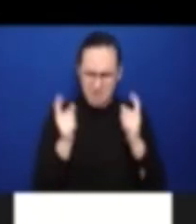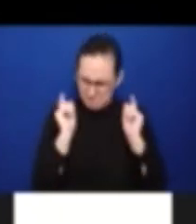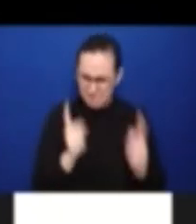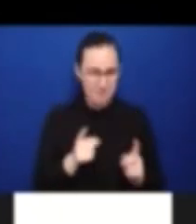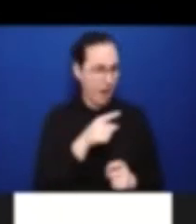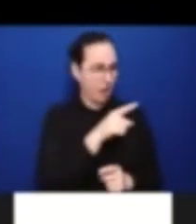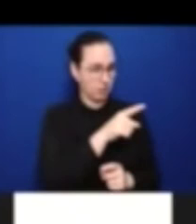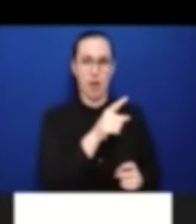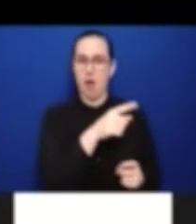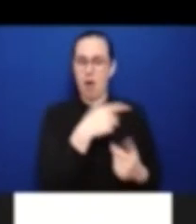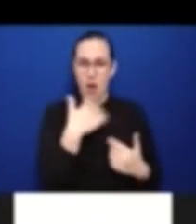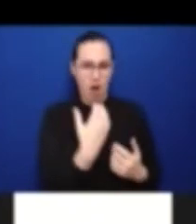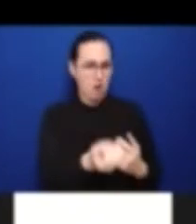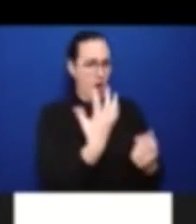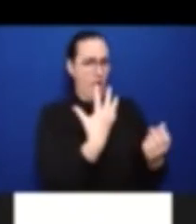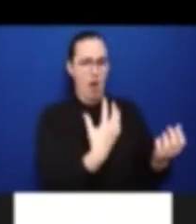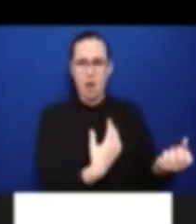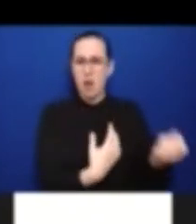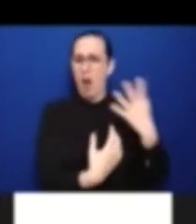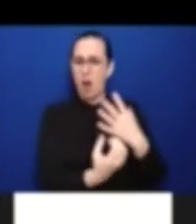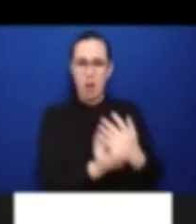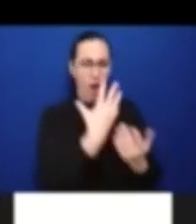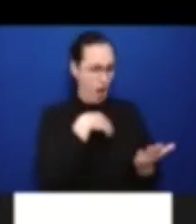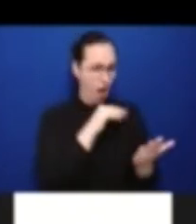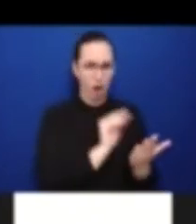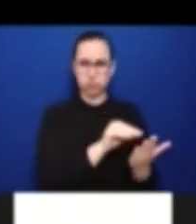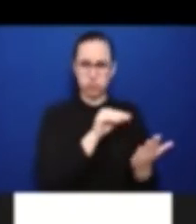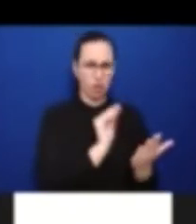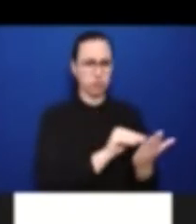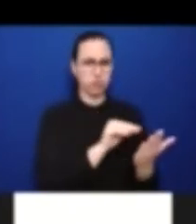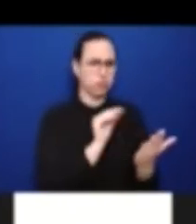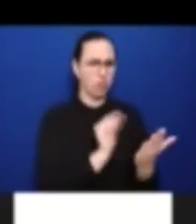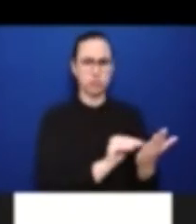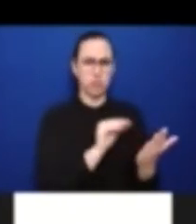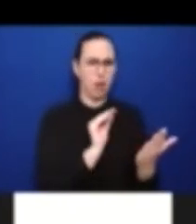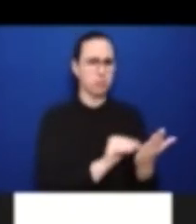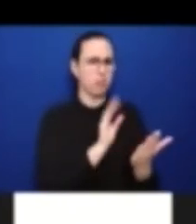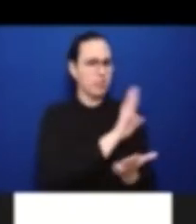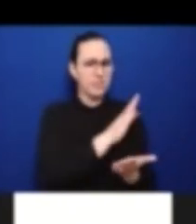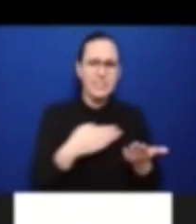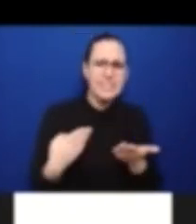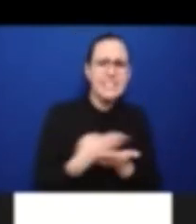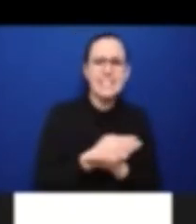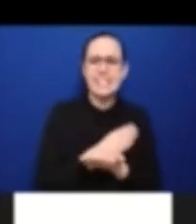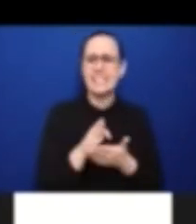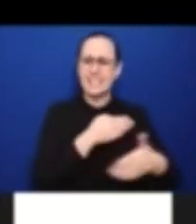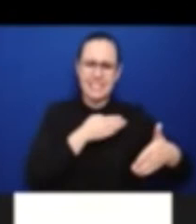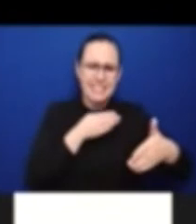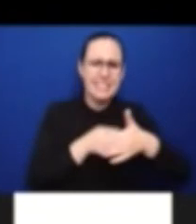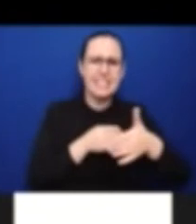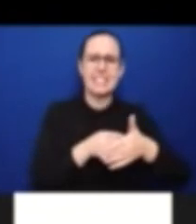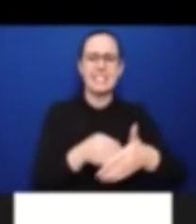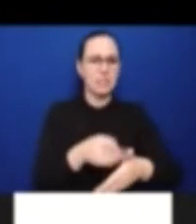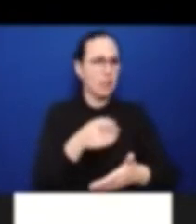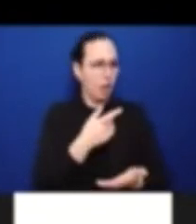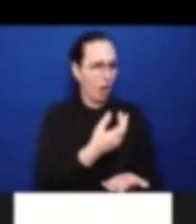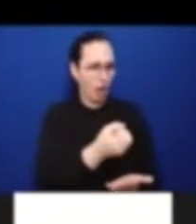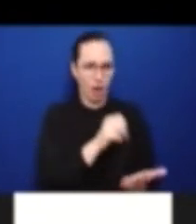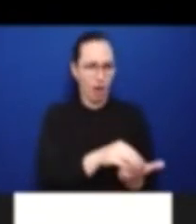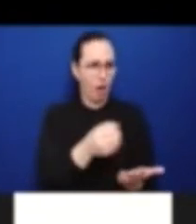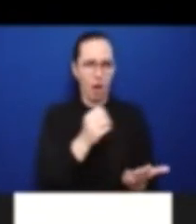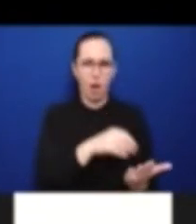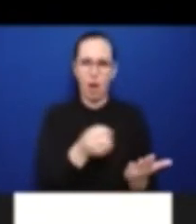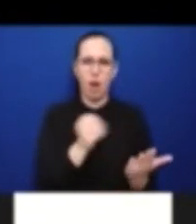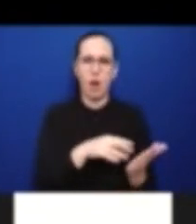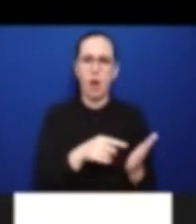in combination with human rights lawyers meant that we could frame